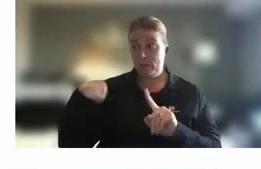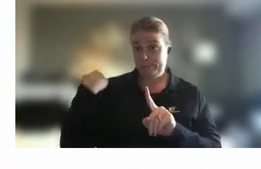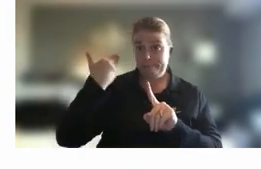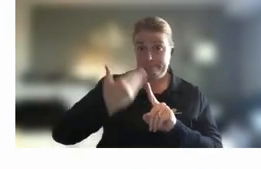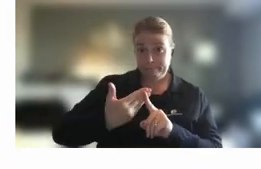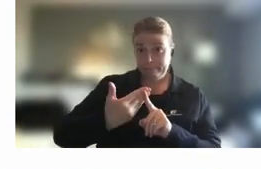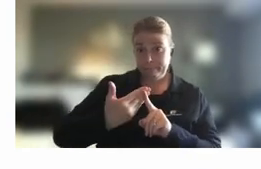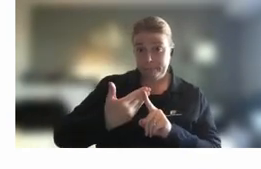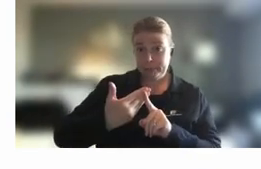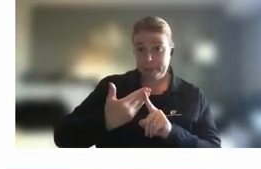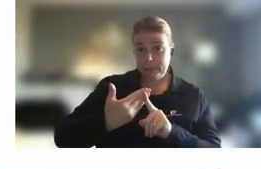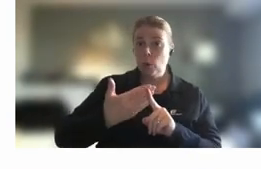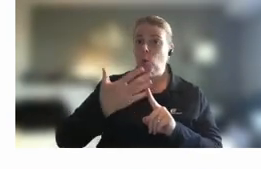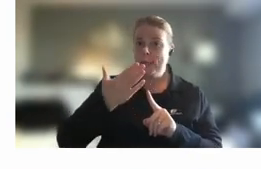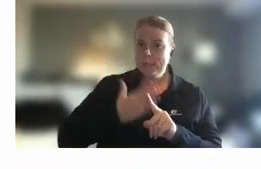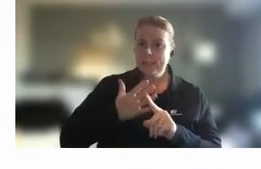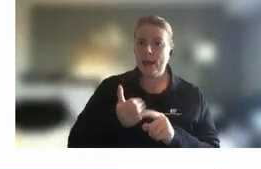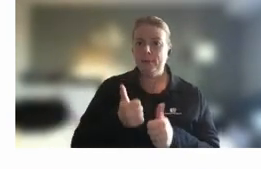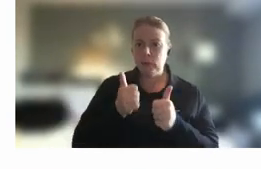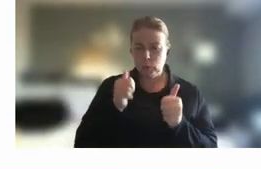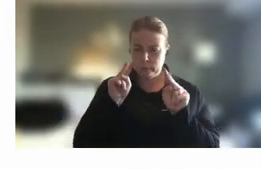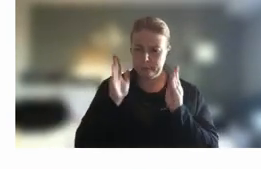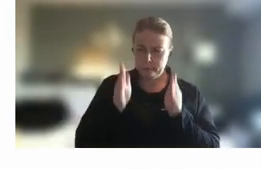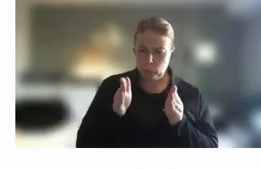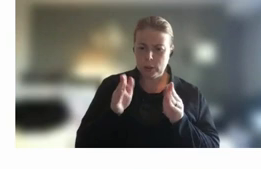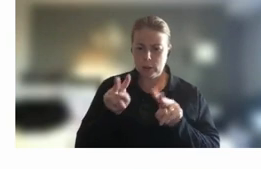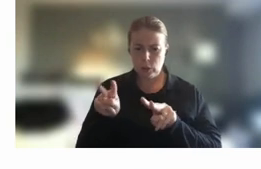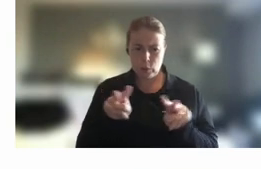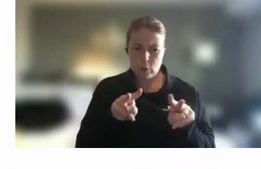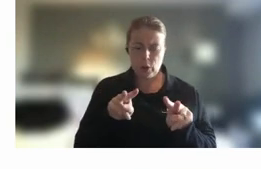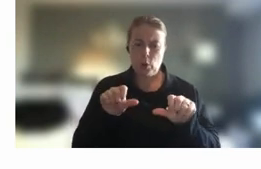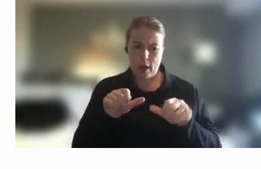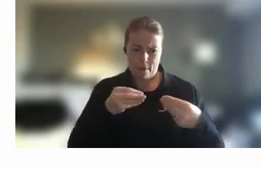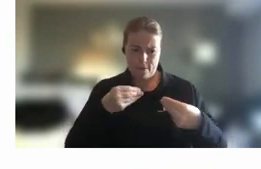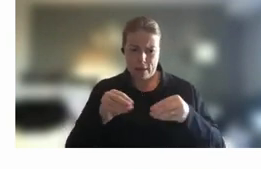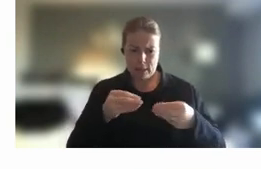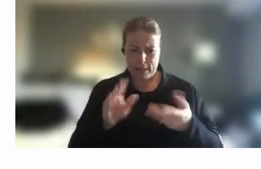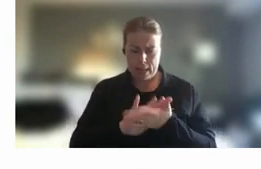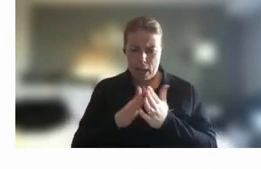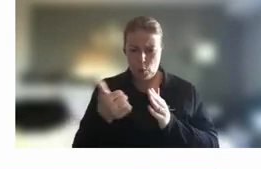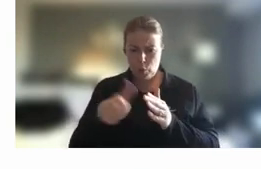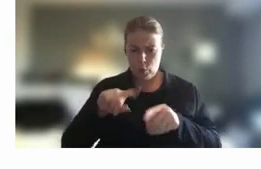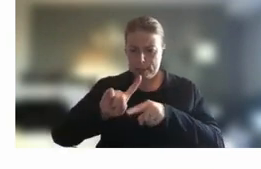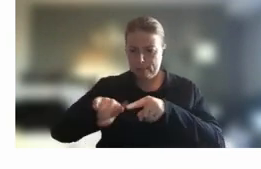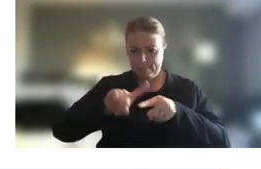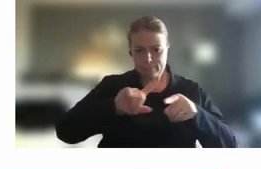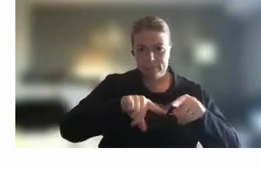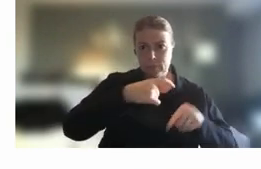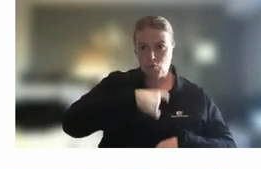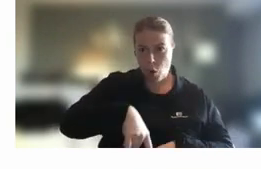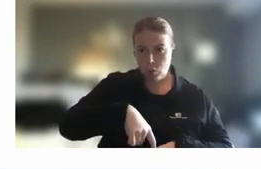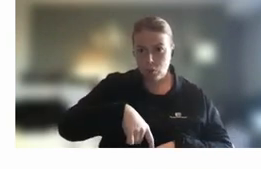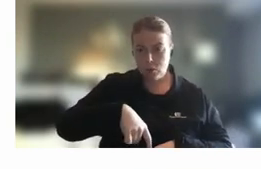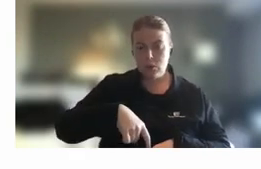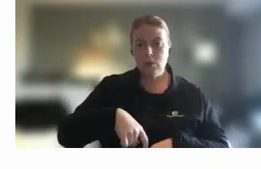constructive look at this how how can flexibility apply uh across different positions and how can it apply in